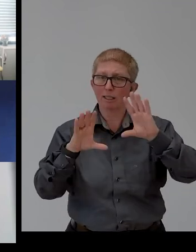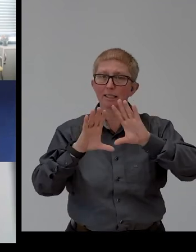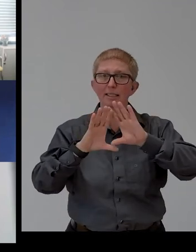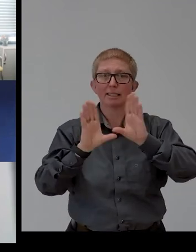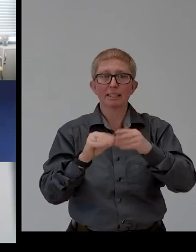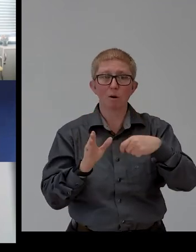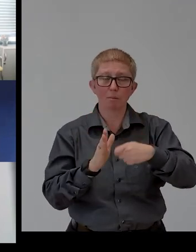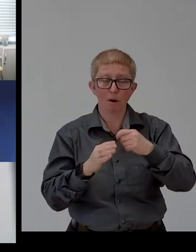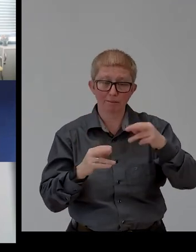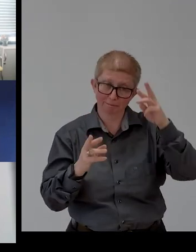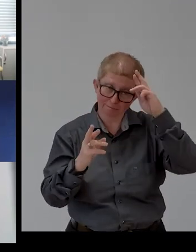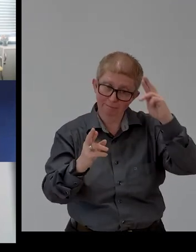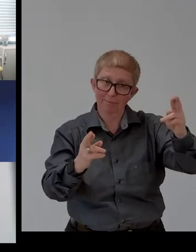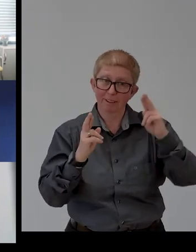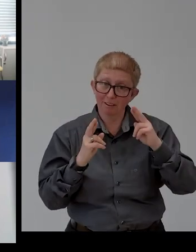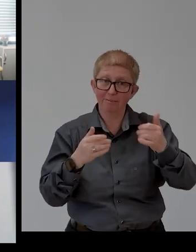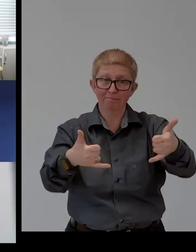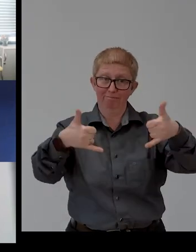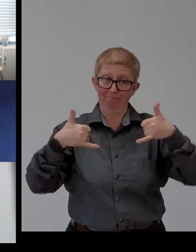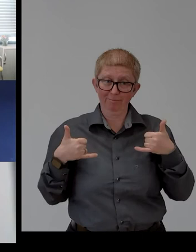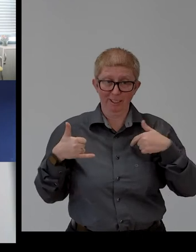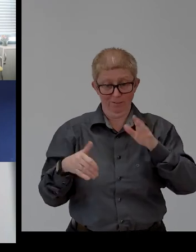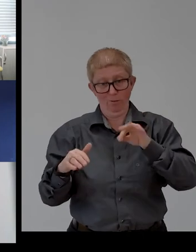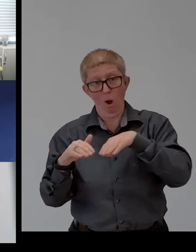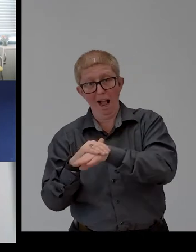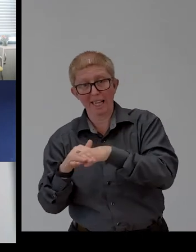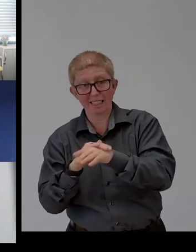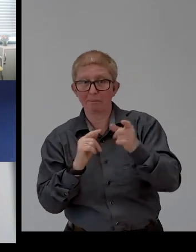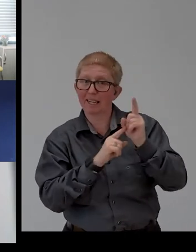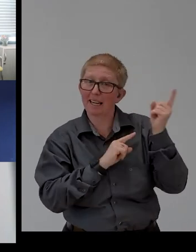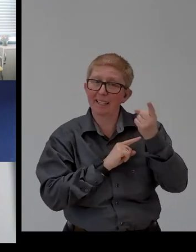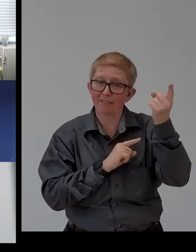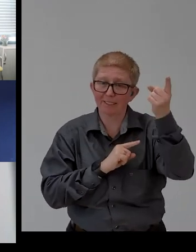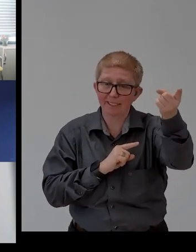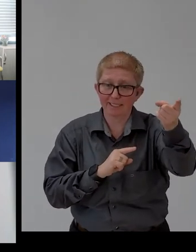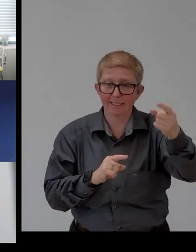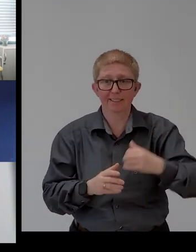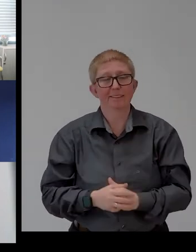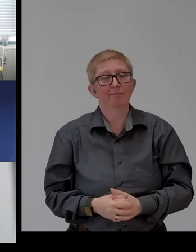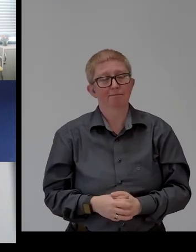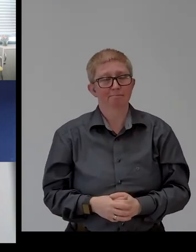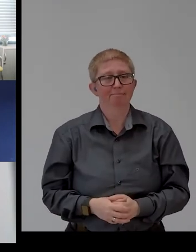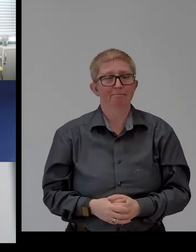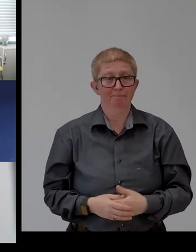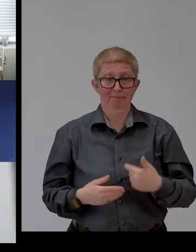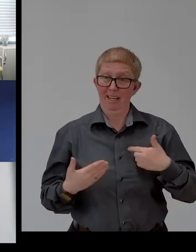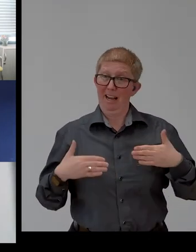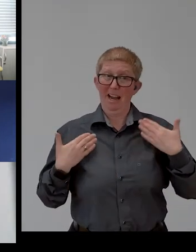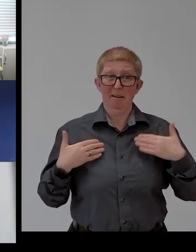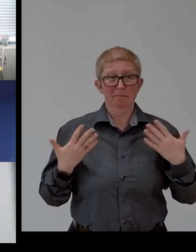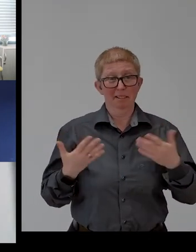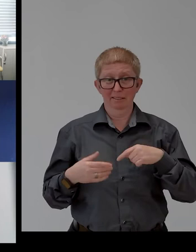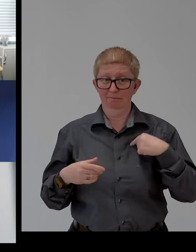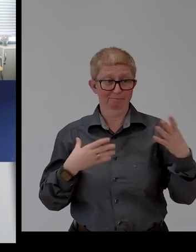to TCS Access Infinity. I'm happy to be part of this initiative along with our partner, DESI Forum of India.